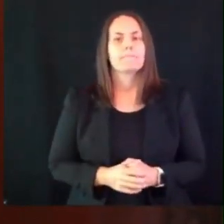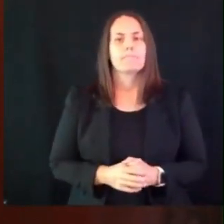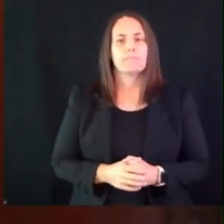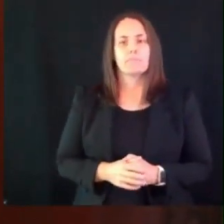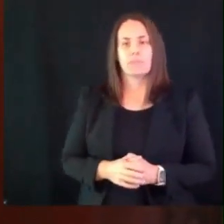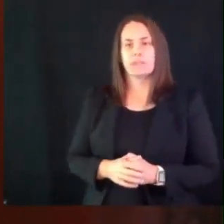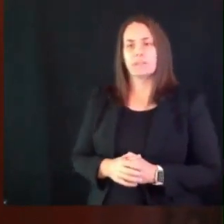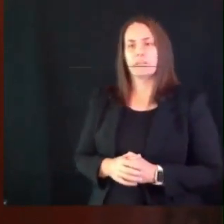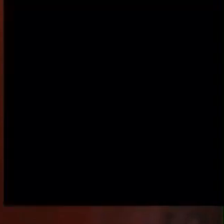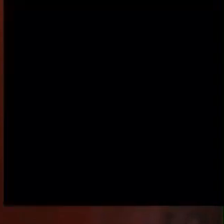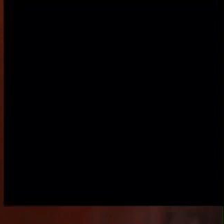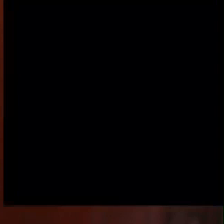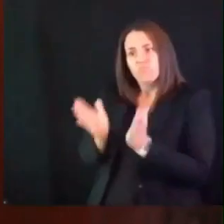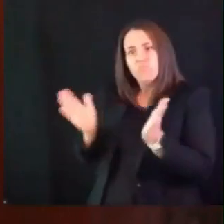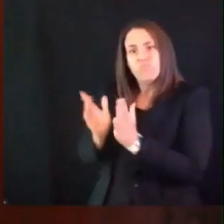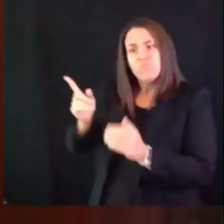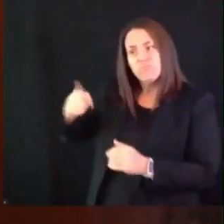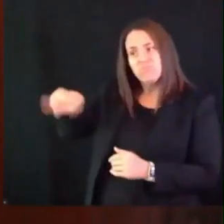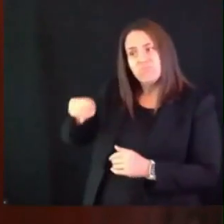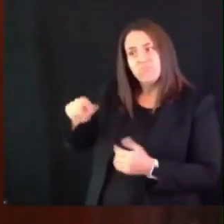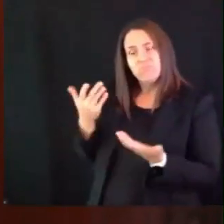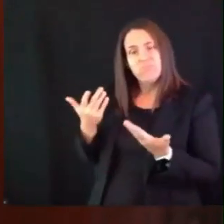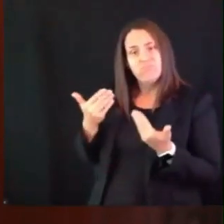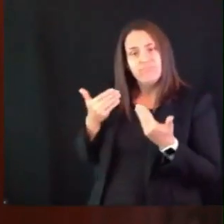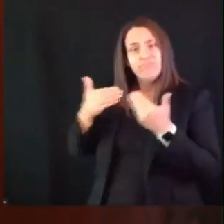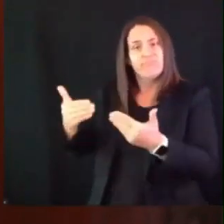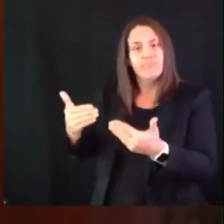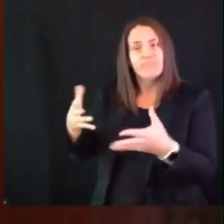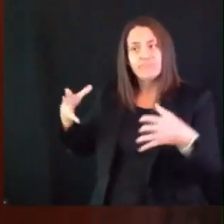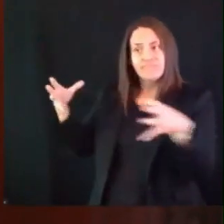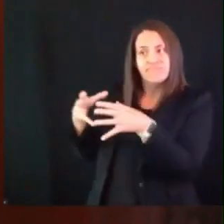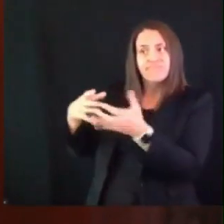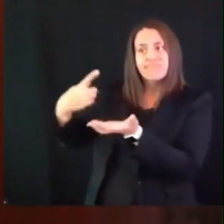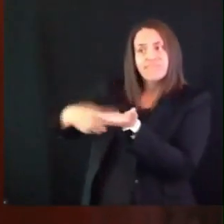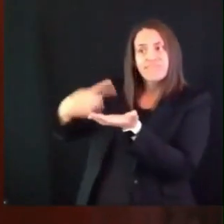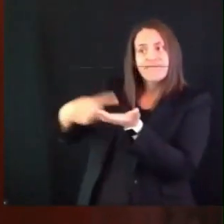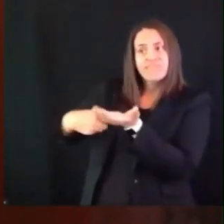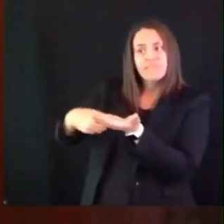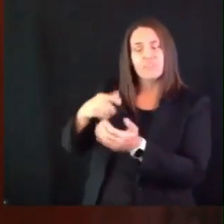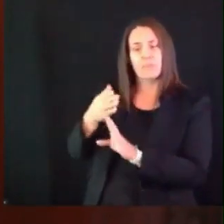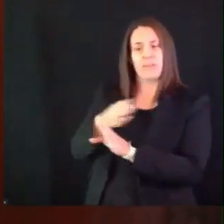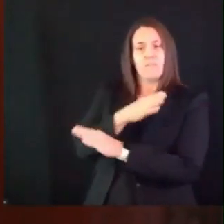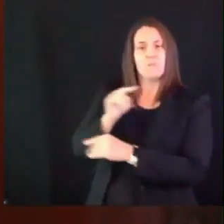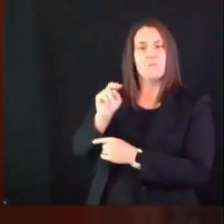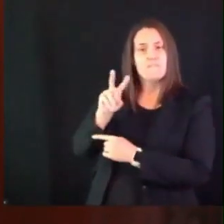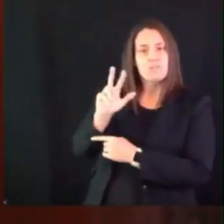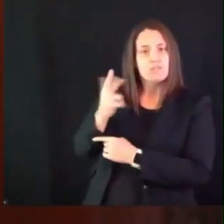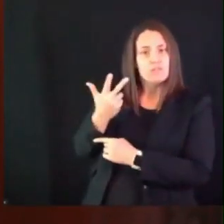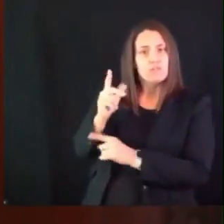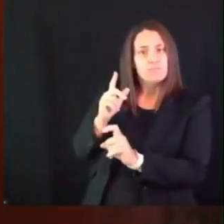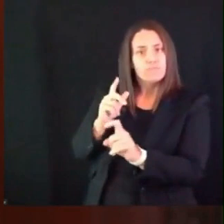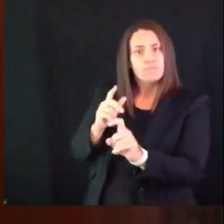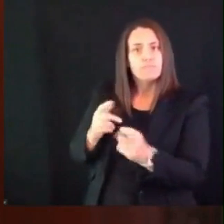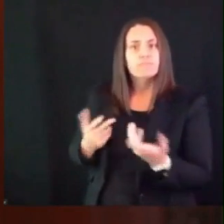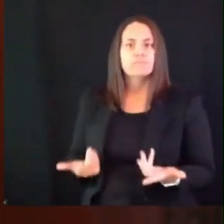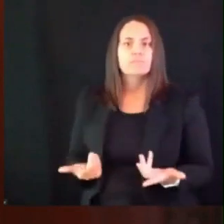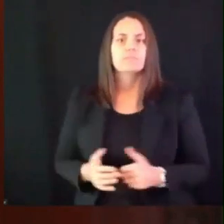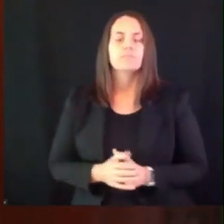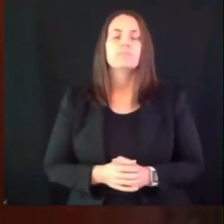the november election you can find your legislators contact information by typing in your address at